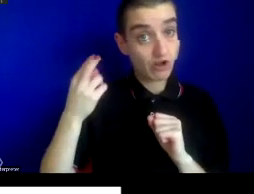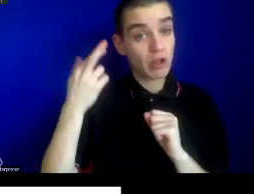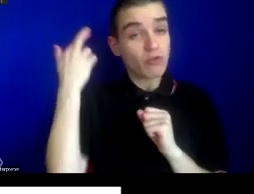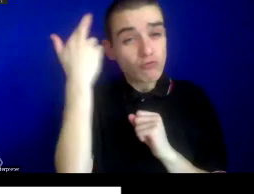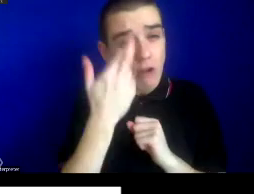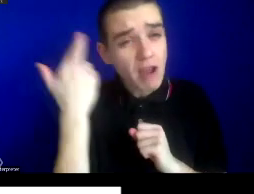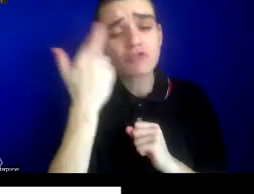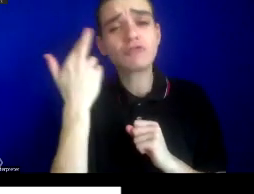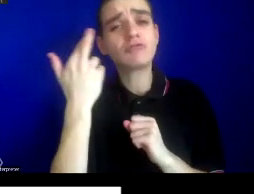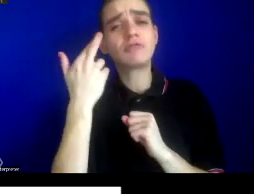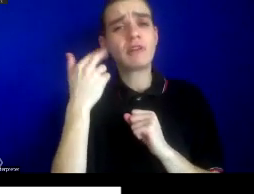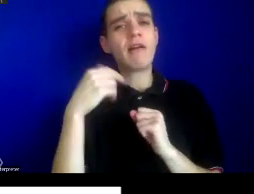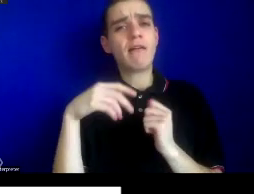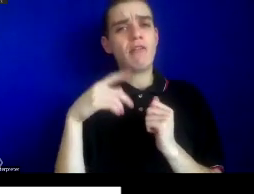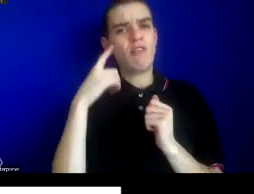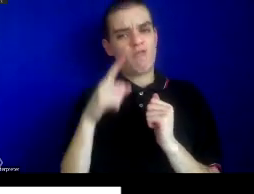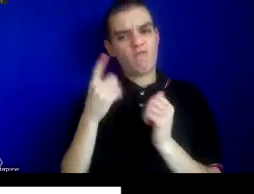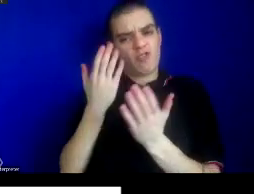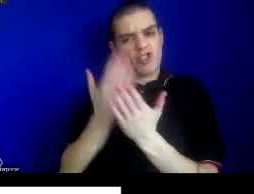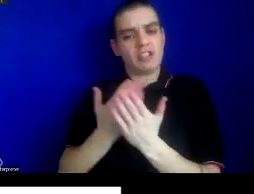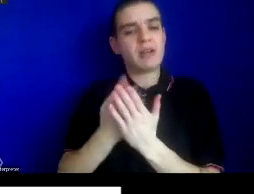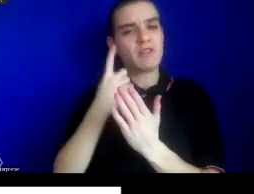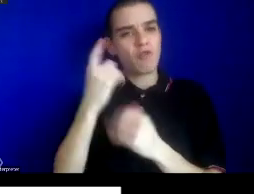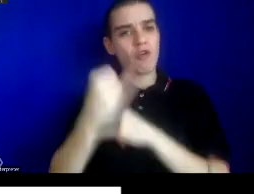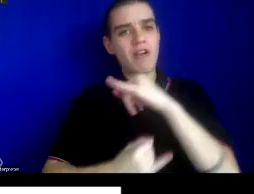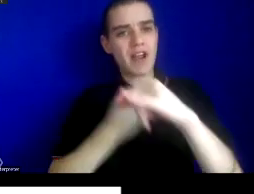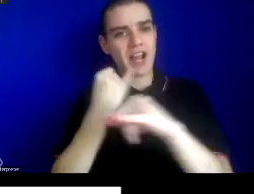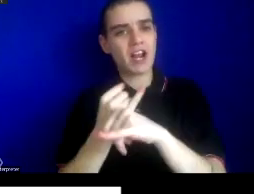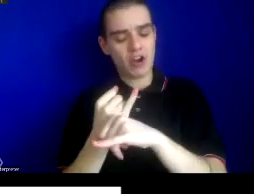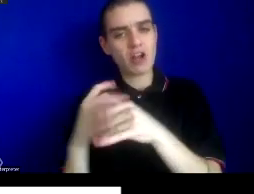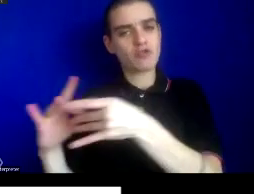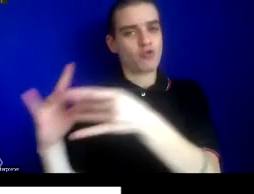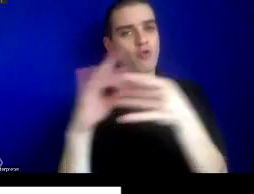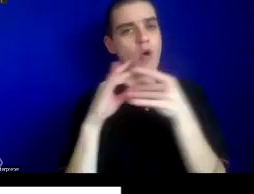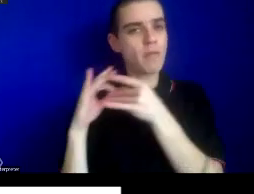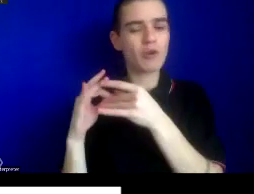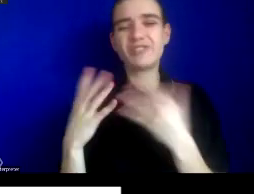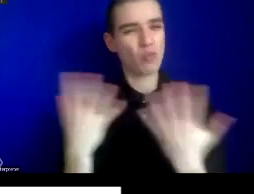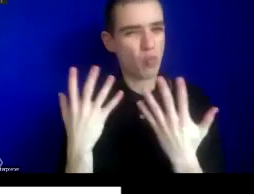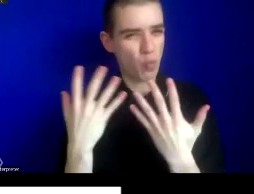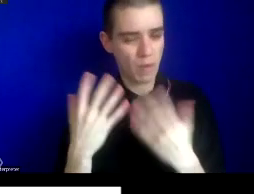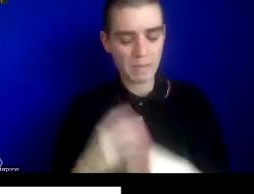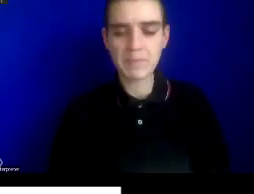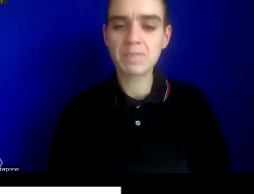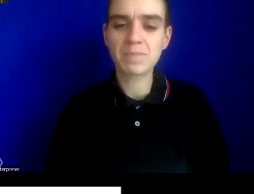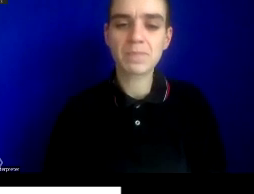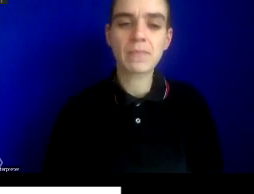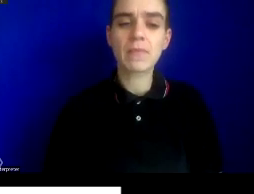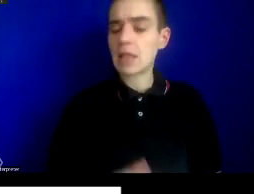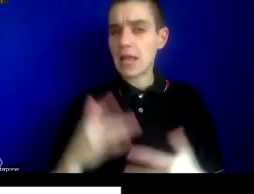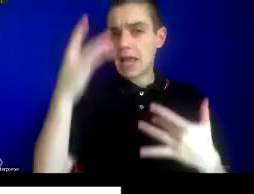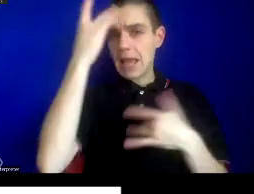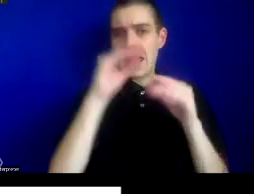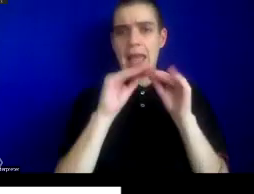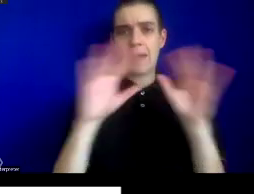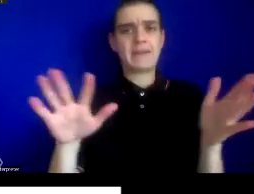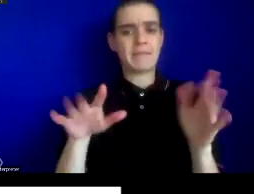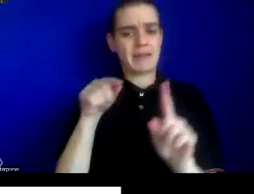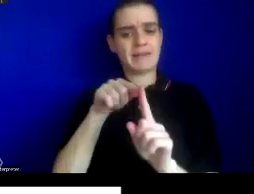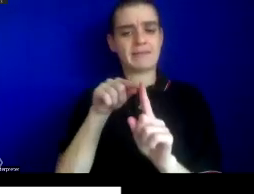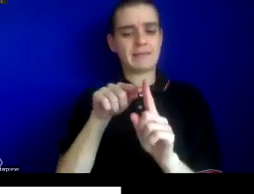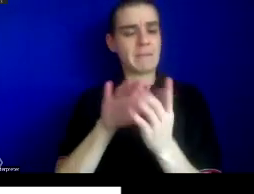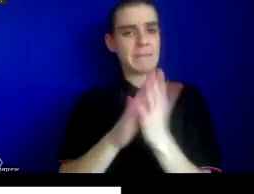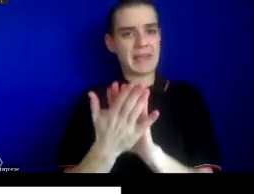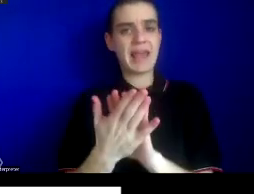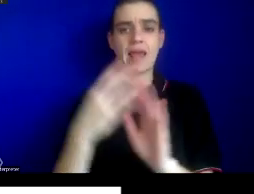for international cooperation over infectious disease control? How did epidemics become the object of regulation